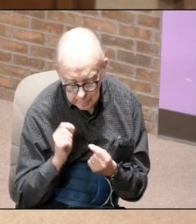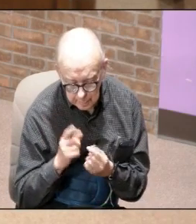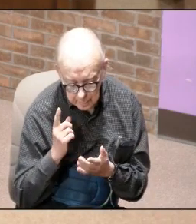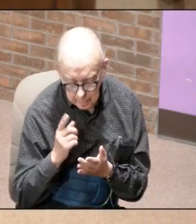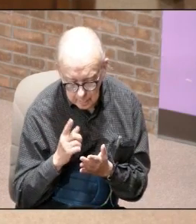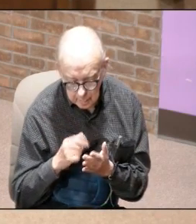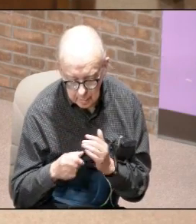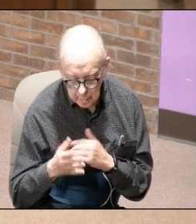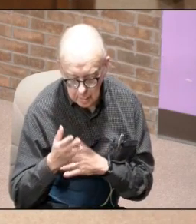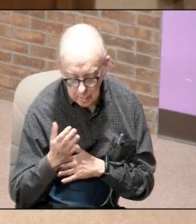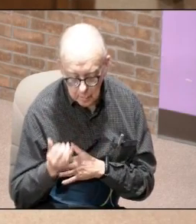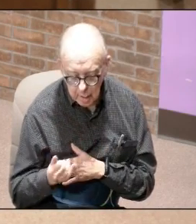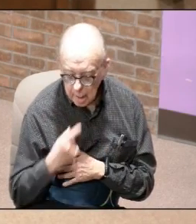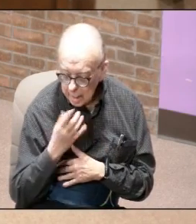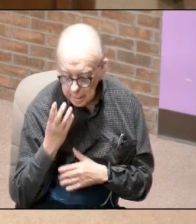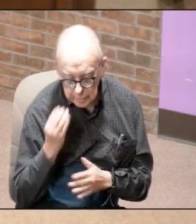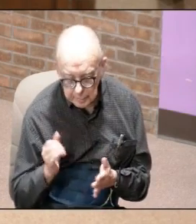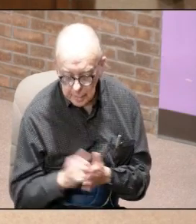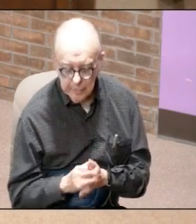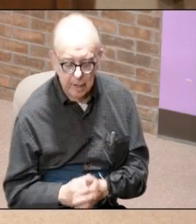why I went through that